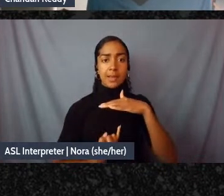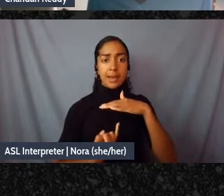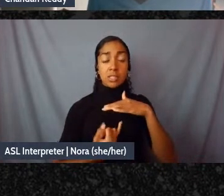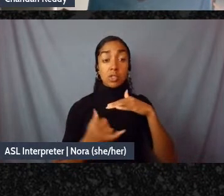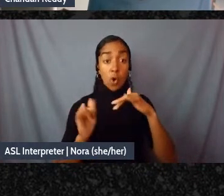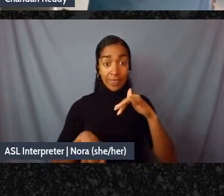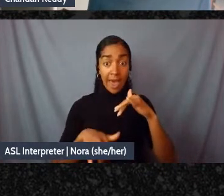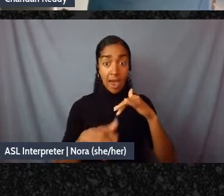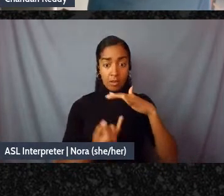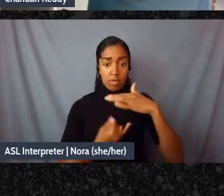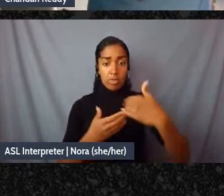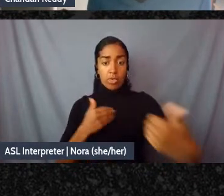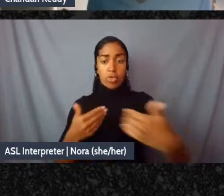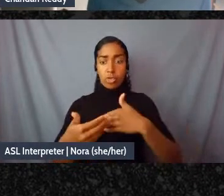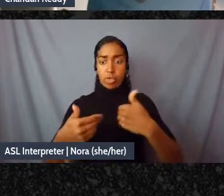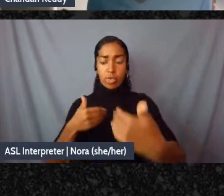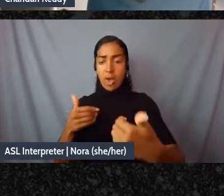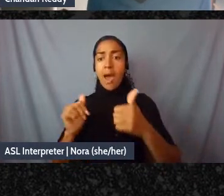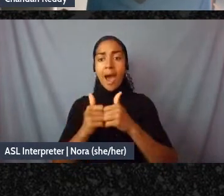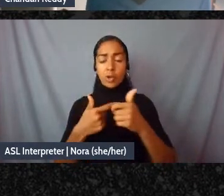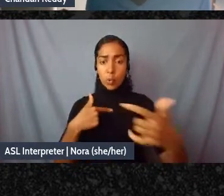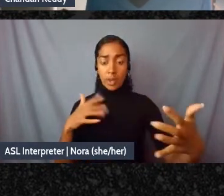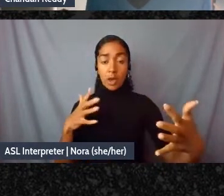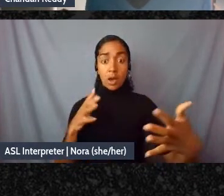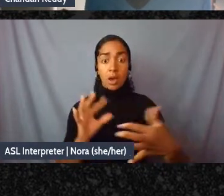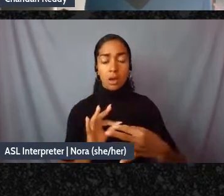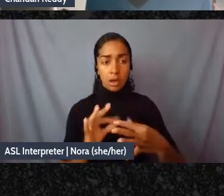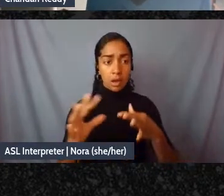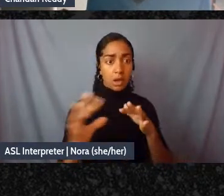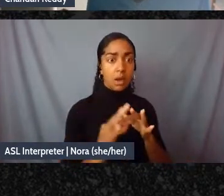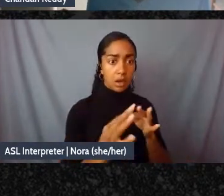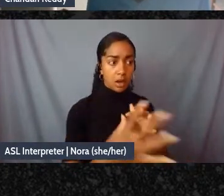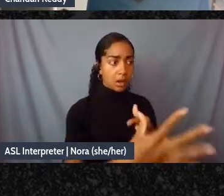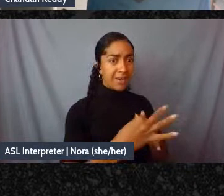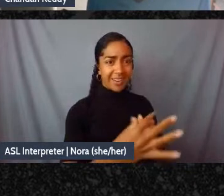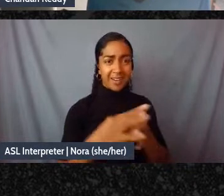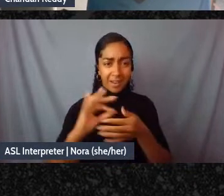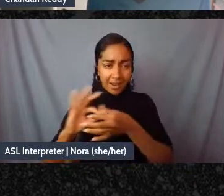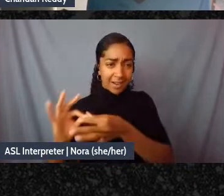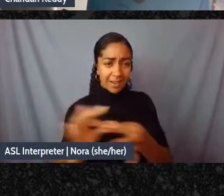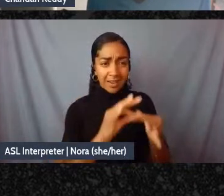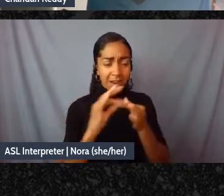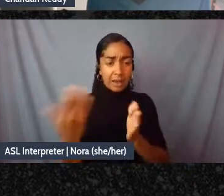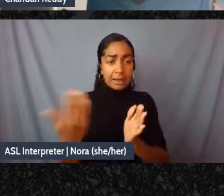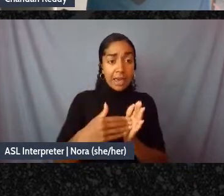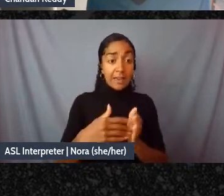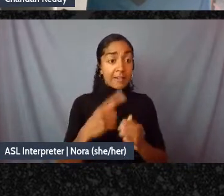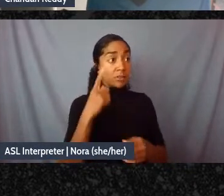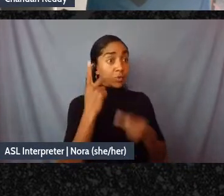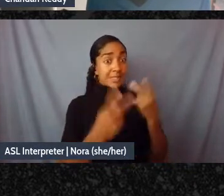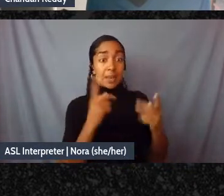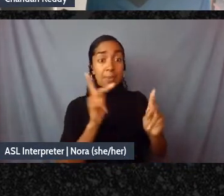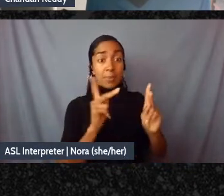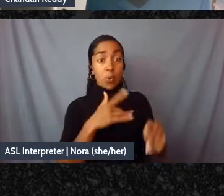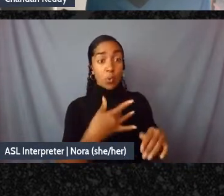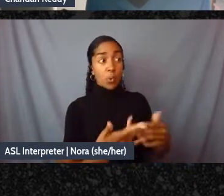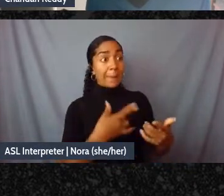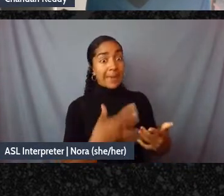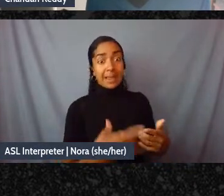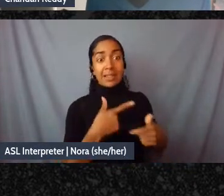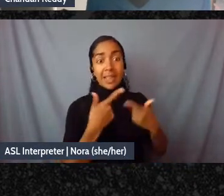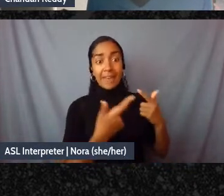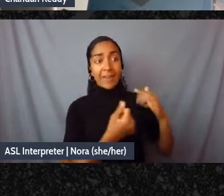connection for those who are isolated and for people living in subcultures of isolation and dominant cultures of isolation what